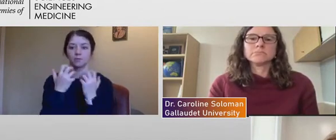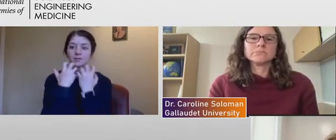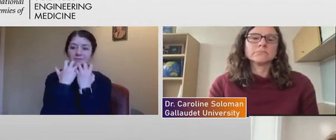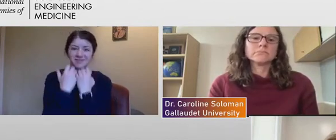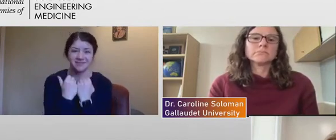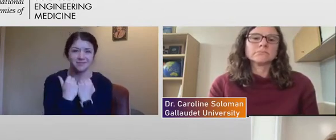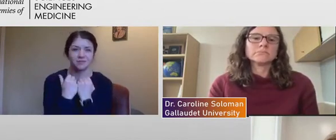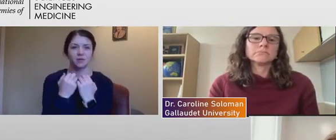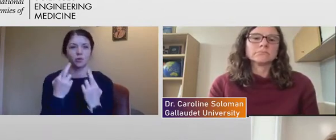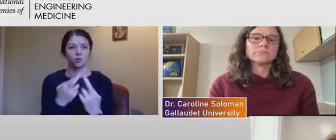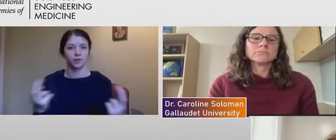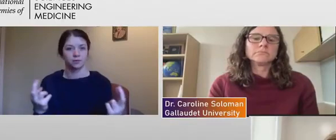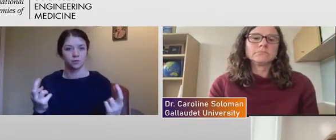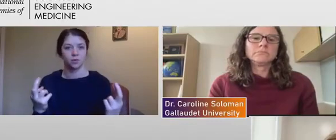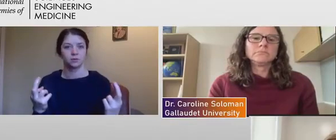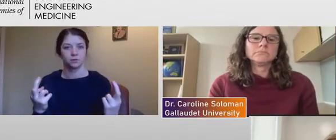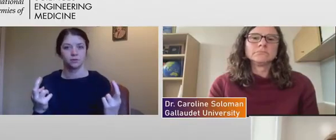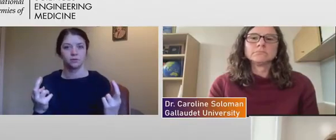that